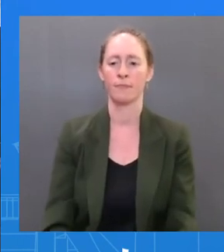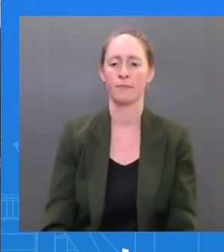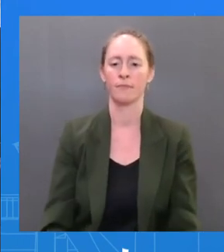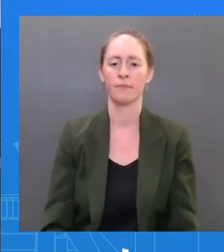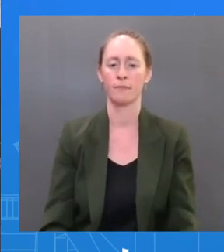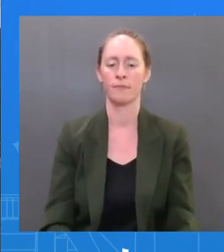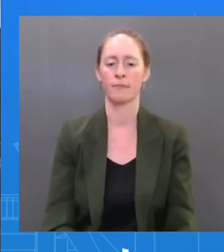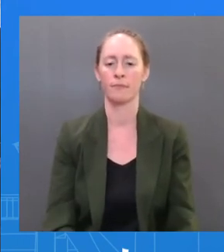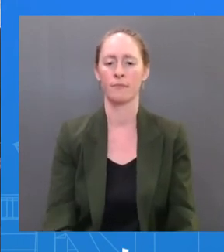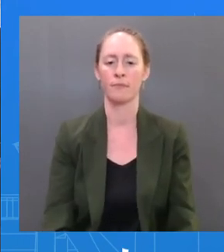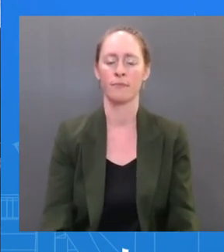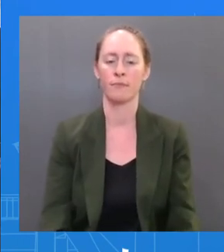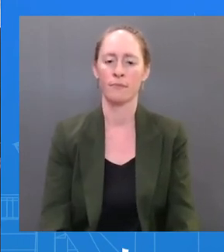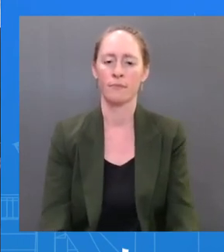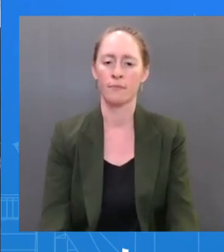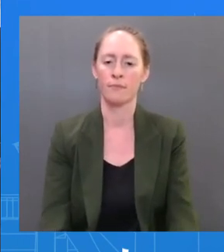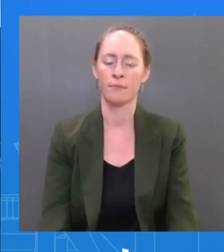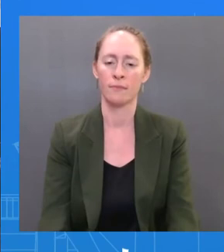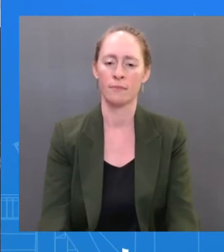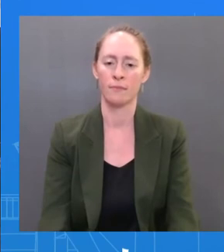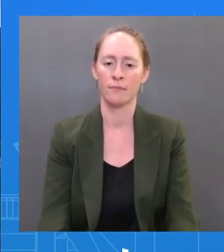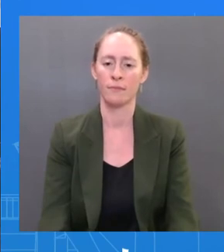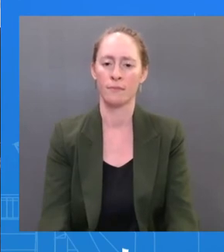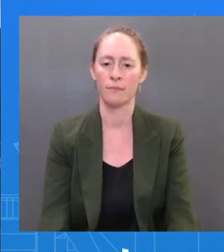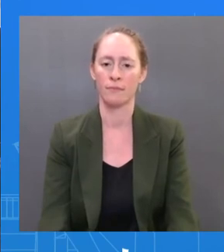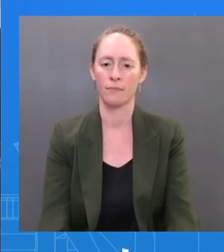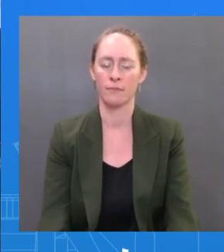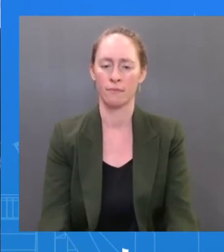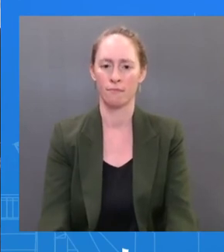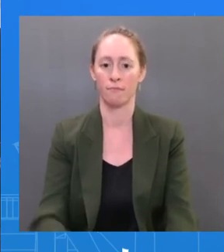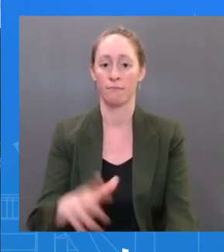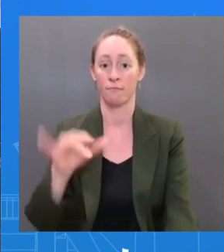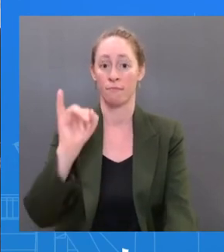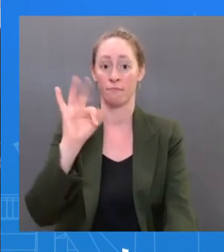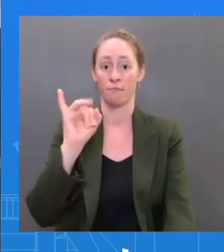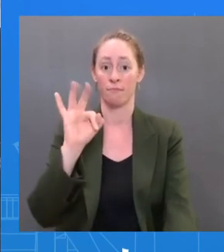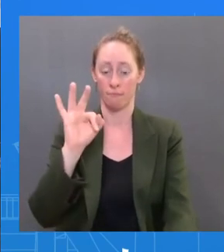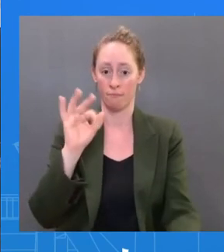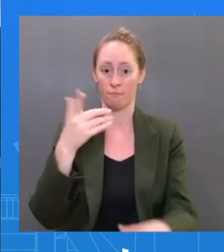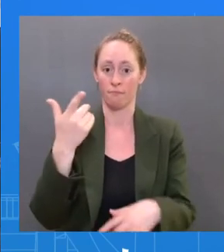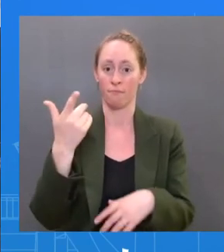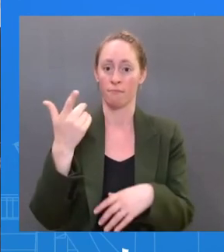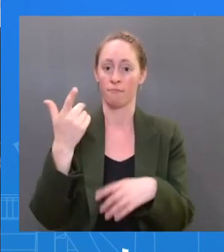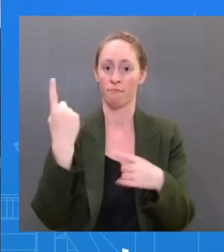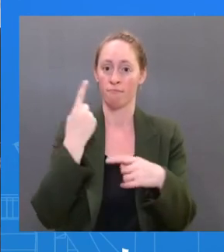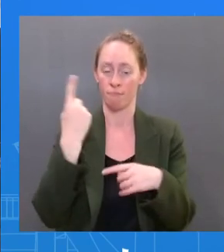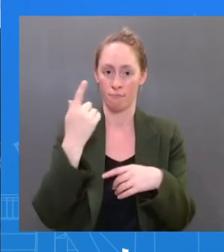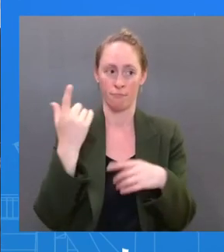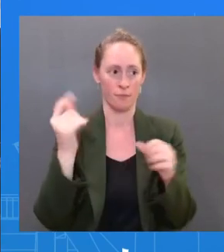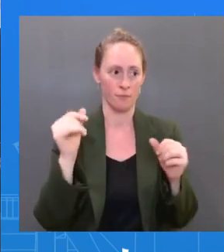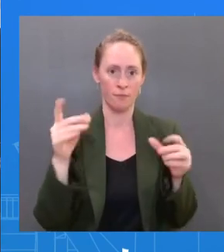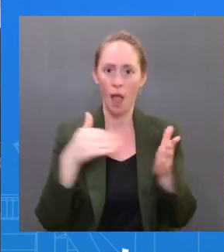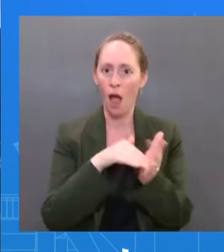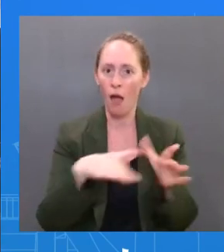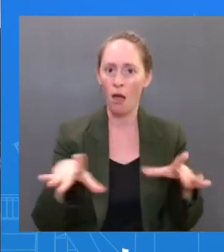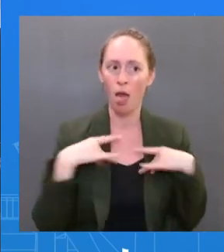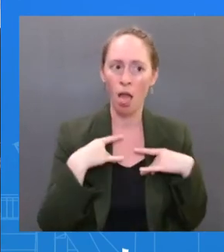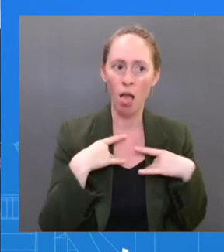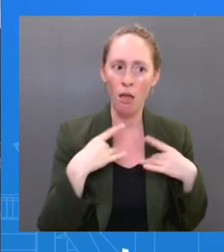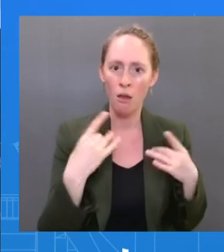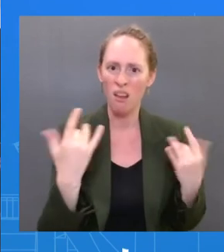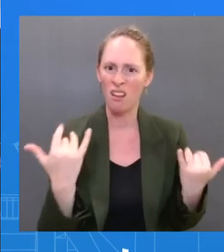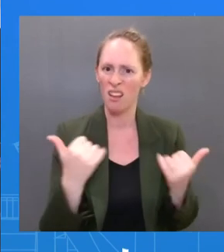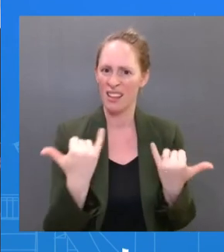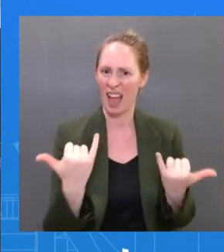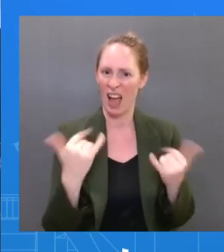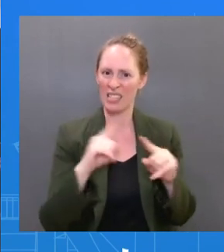variant. I know there's some uncertainty about, you know, if you — if you get the virus, you know, how long you're protected for, and you're immune for it. I was hoping